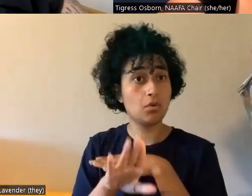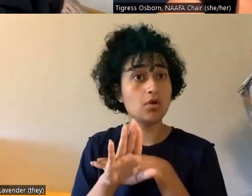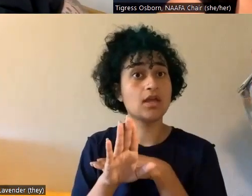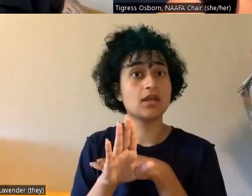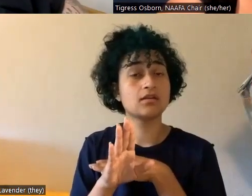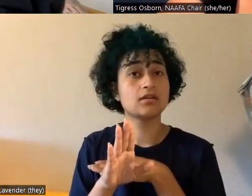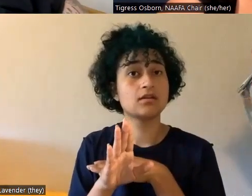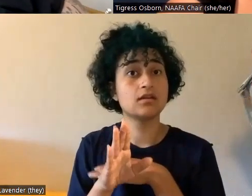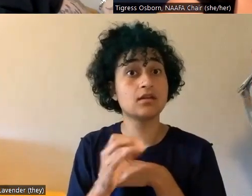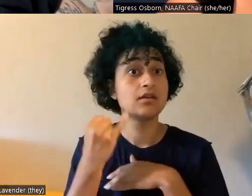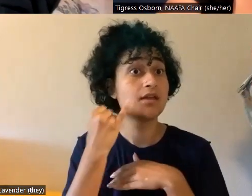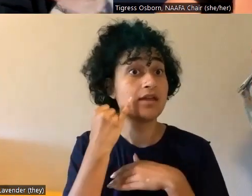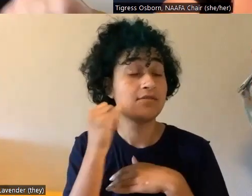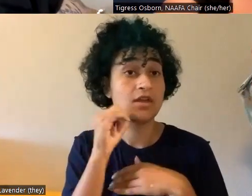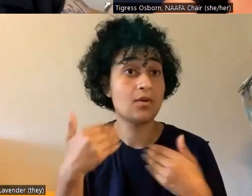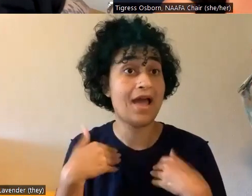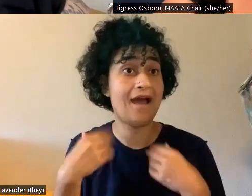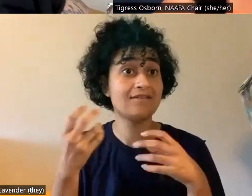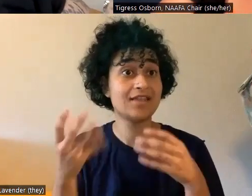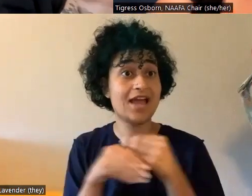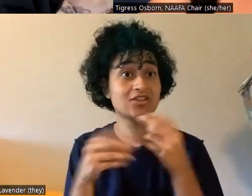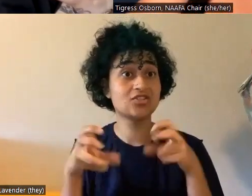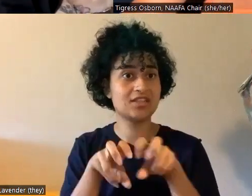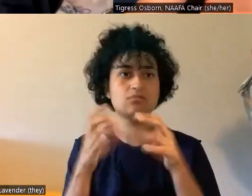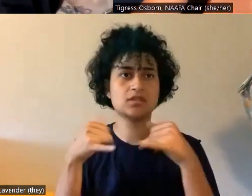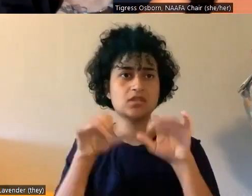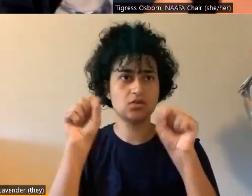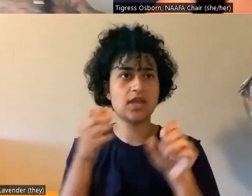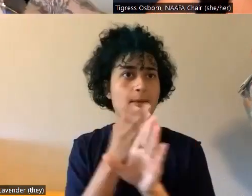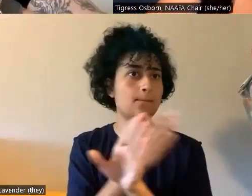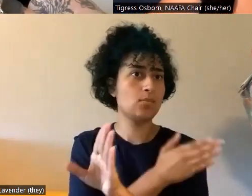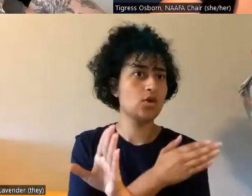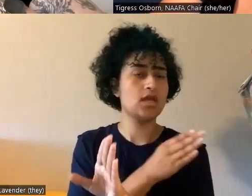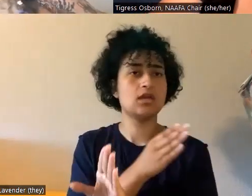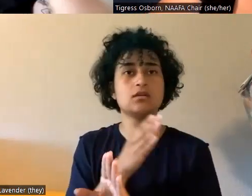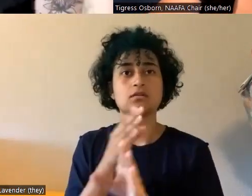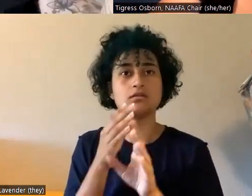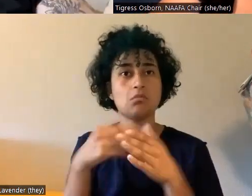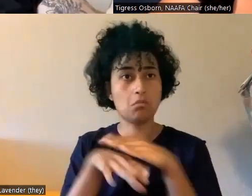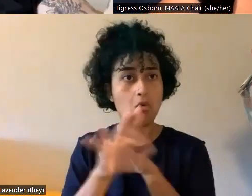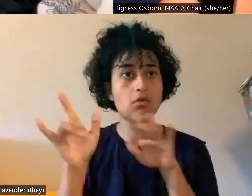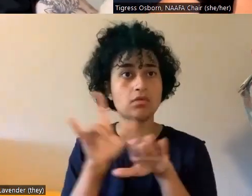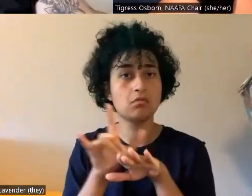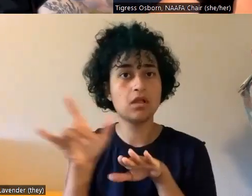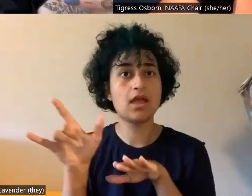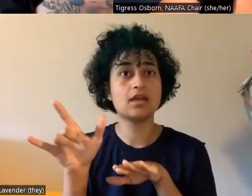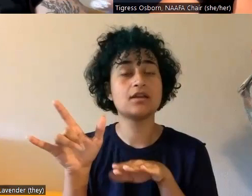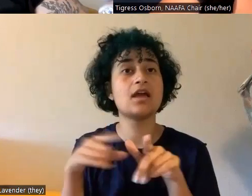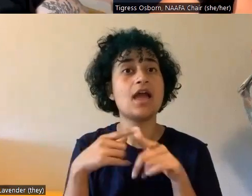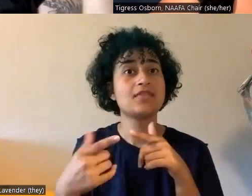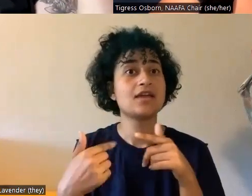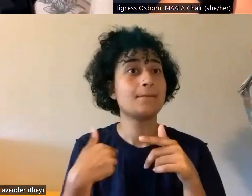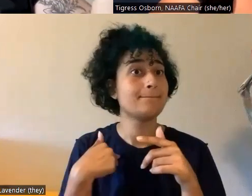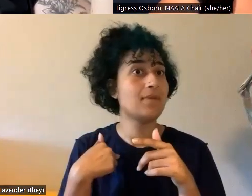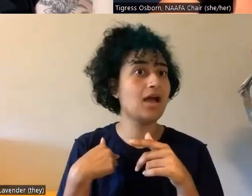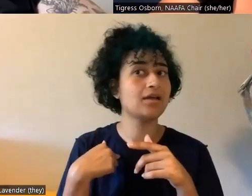for you because of this policy, you get to pre-board. And then my tip is get as close to the front as you